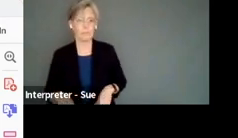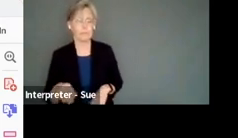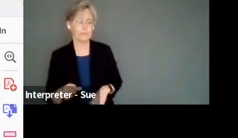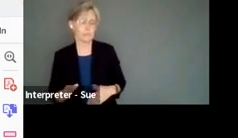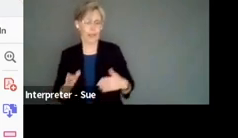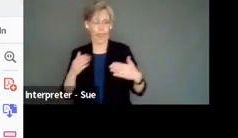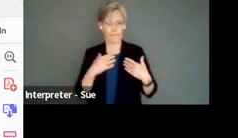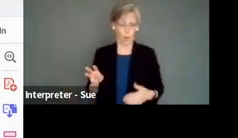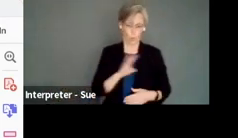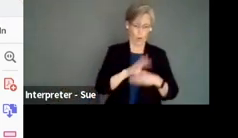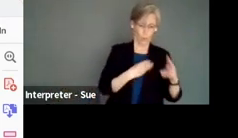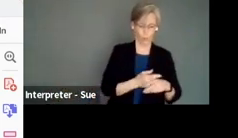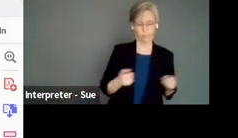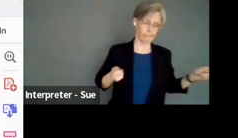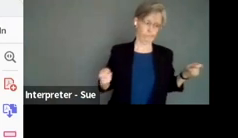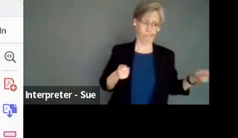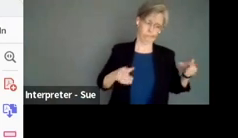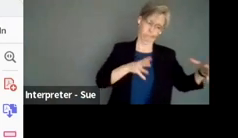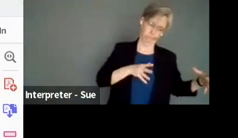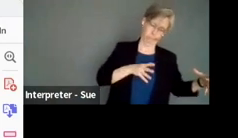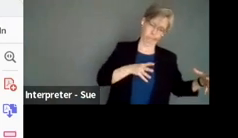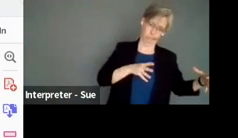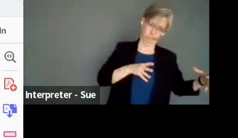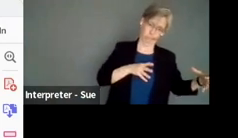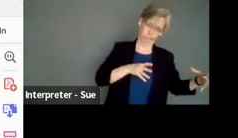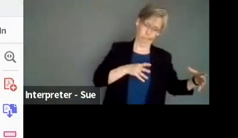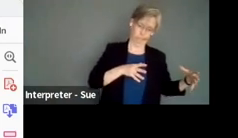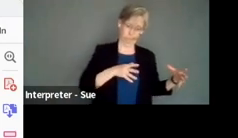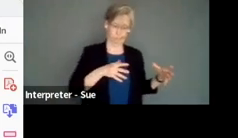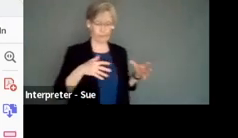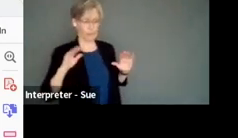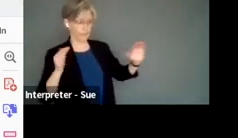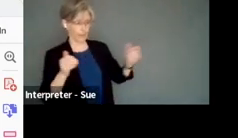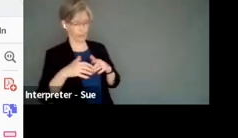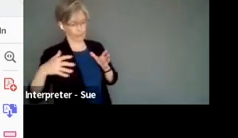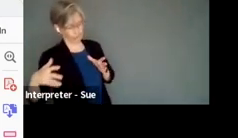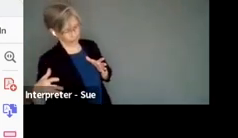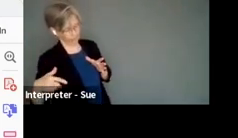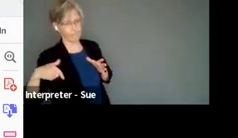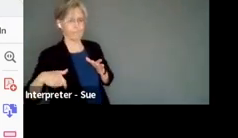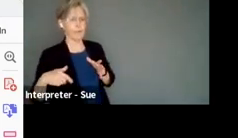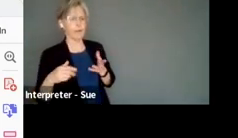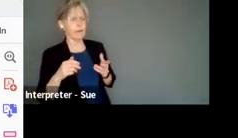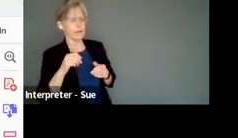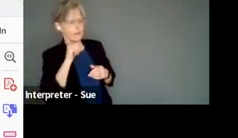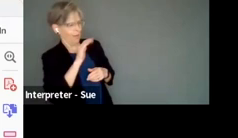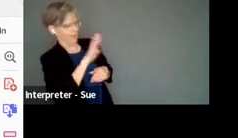worldviews tend to be dominant on that side of the spectrum. On the disablement side of the spectrum, it's non-Western